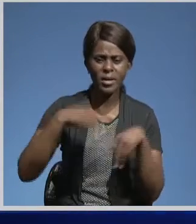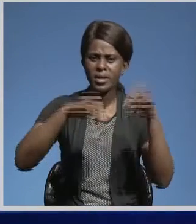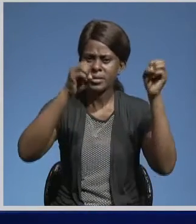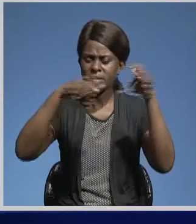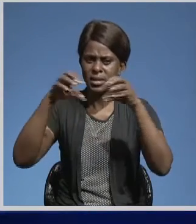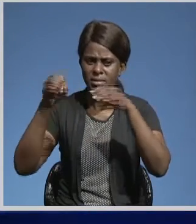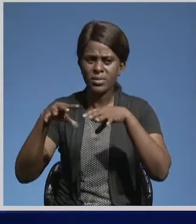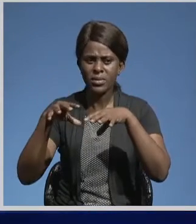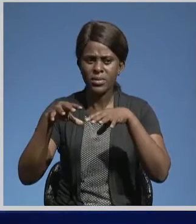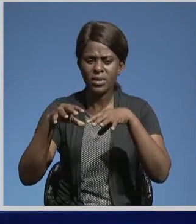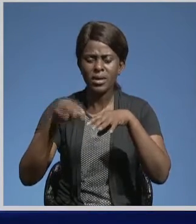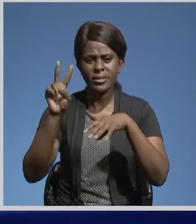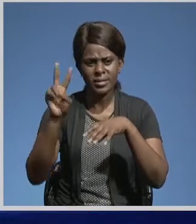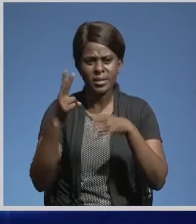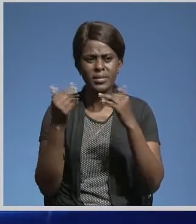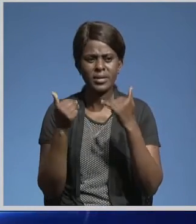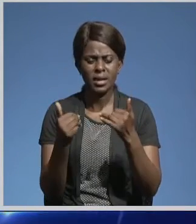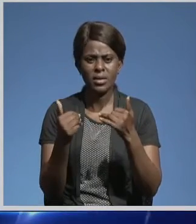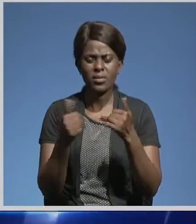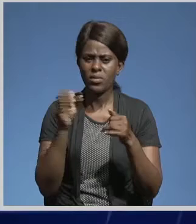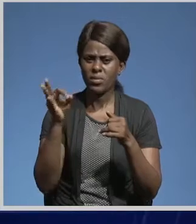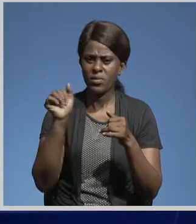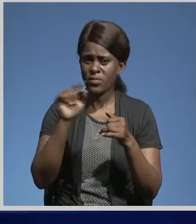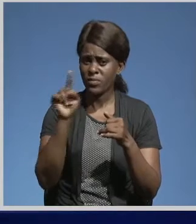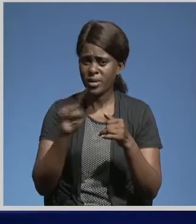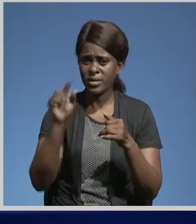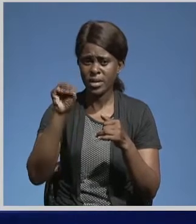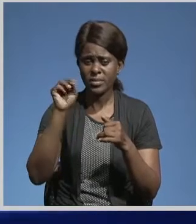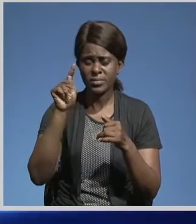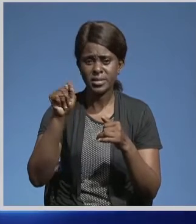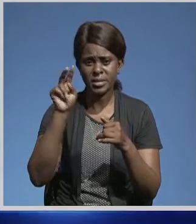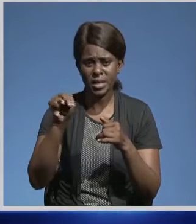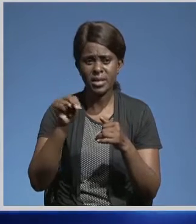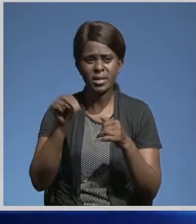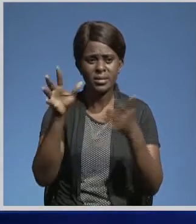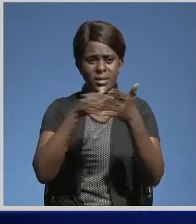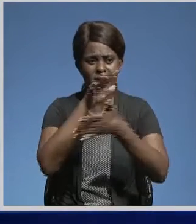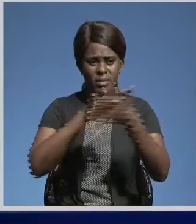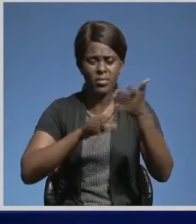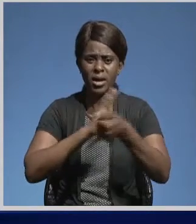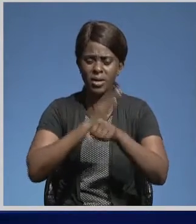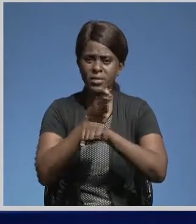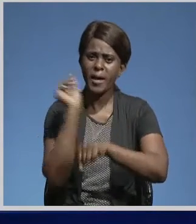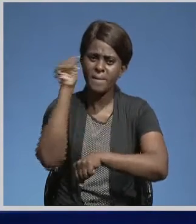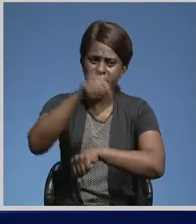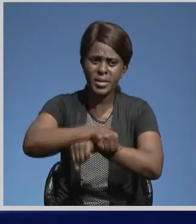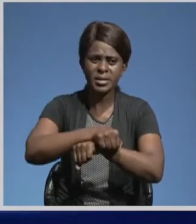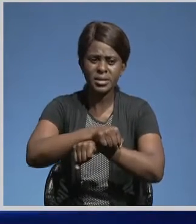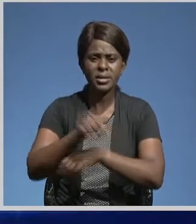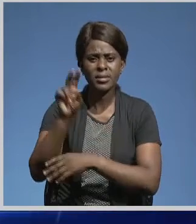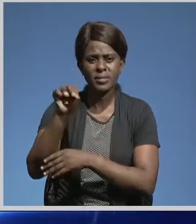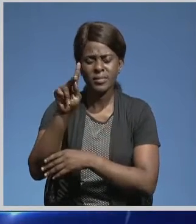United have gone second on the FAZ MTN Super League table after defeating the title holders